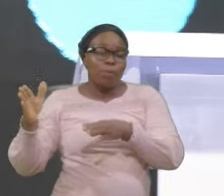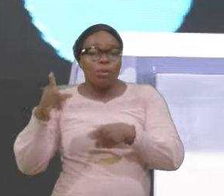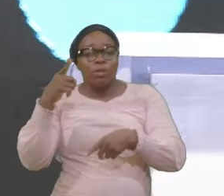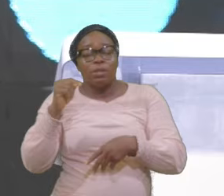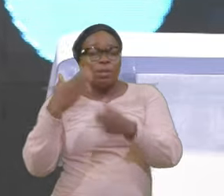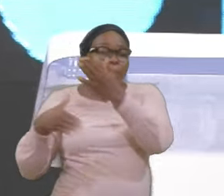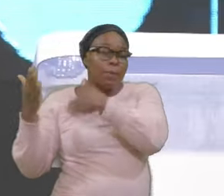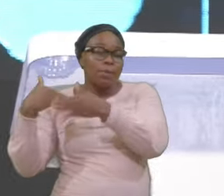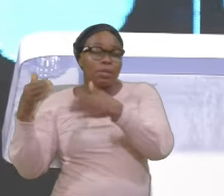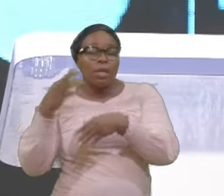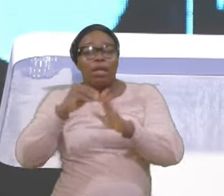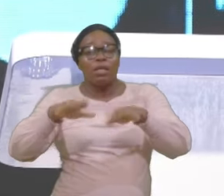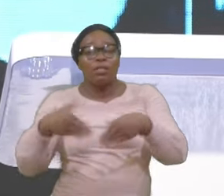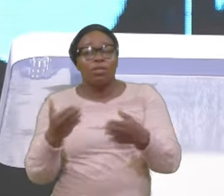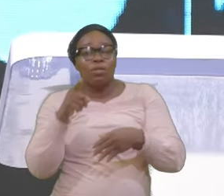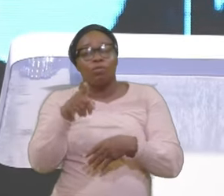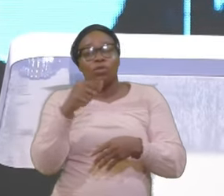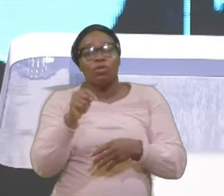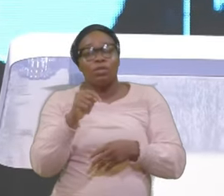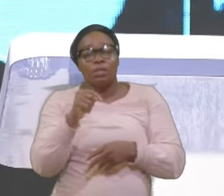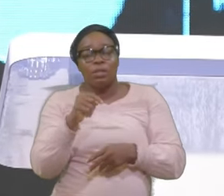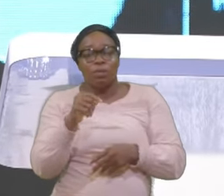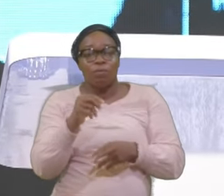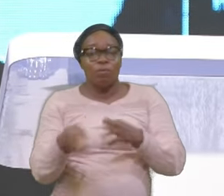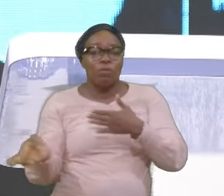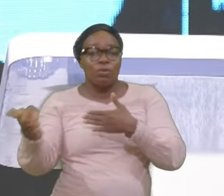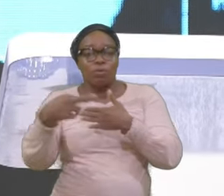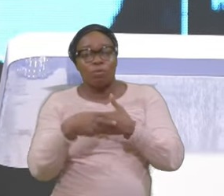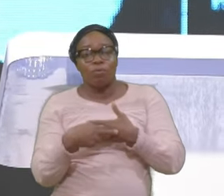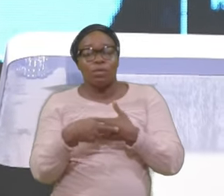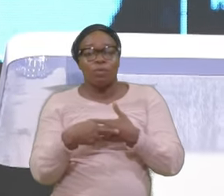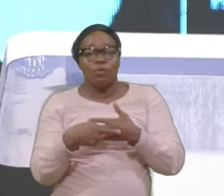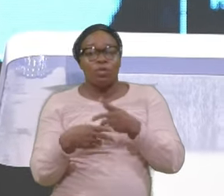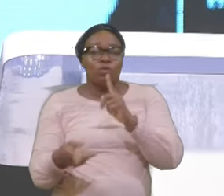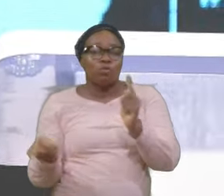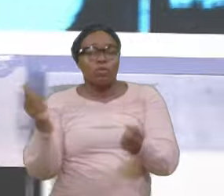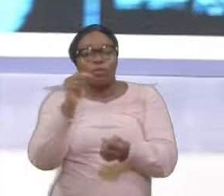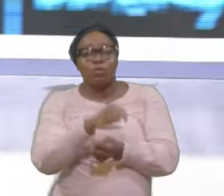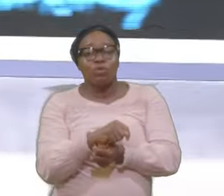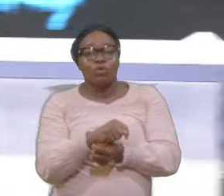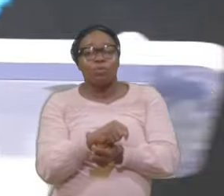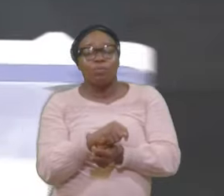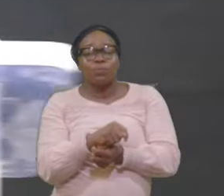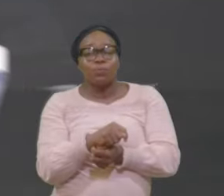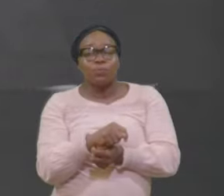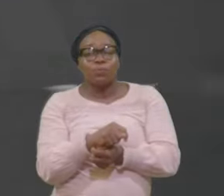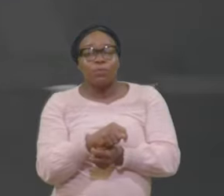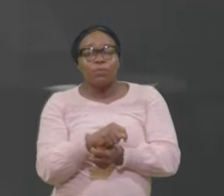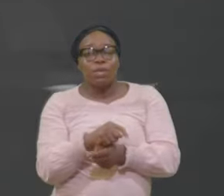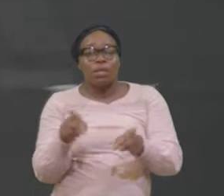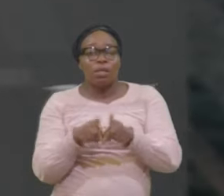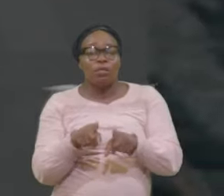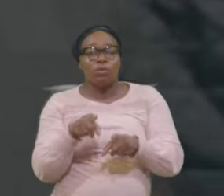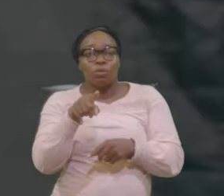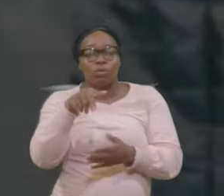A kind Of Restorative Transformation As we Are standing Up Just